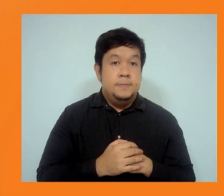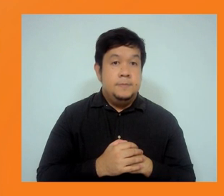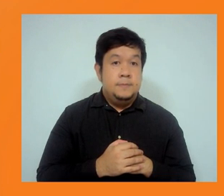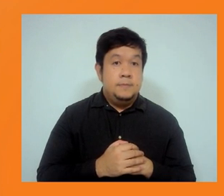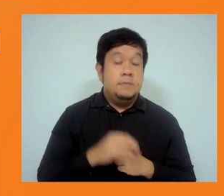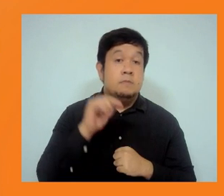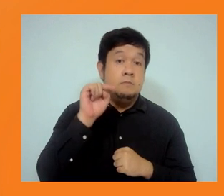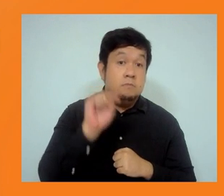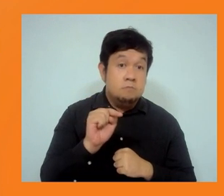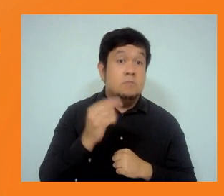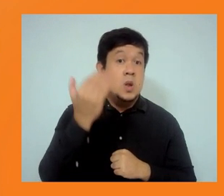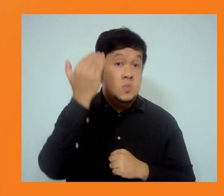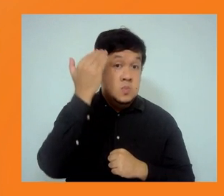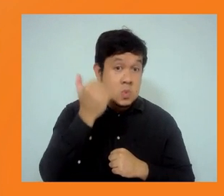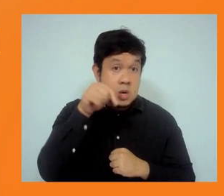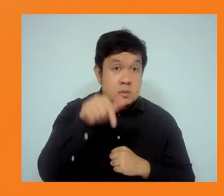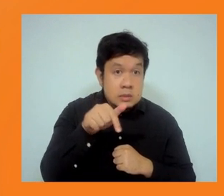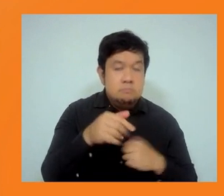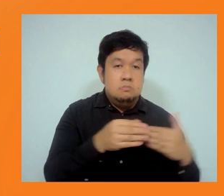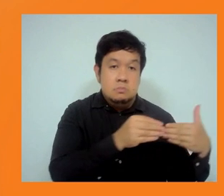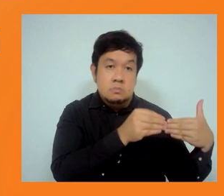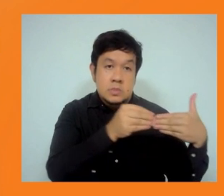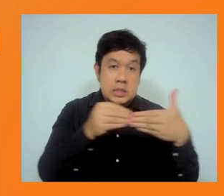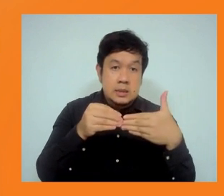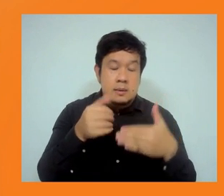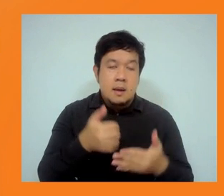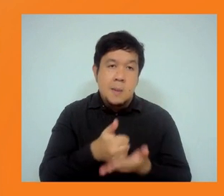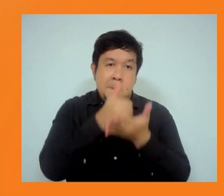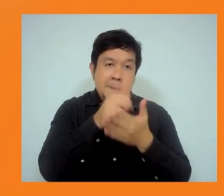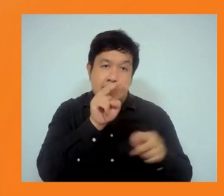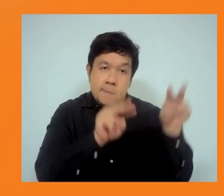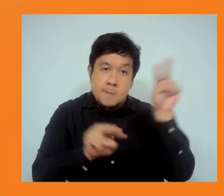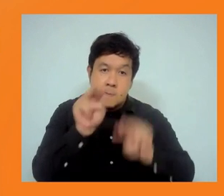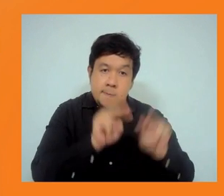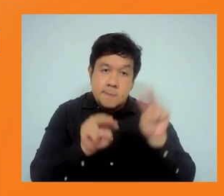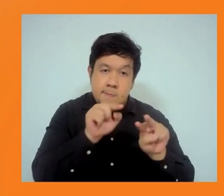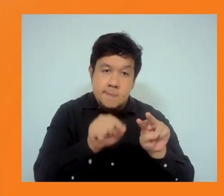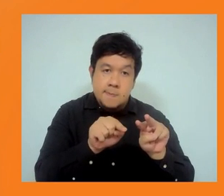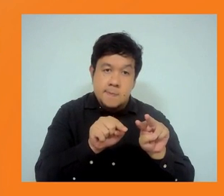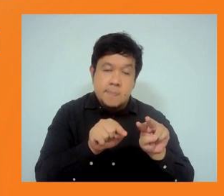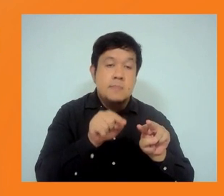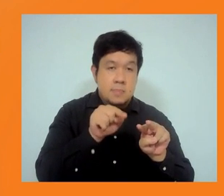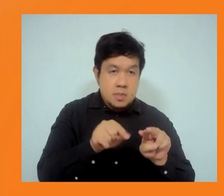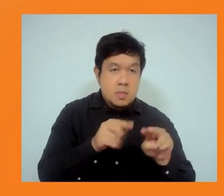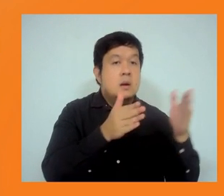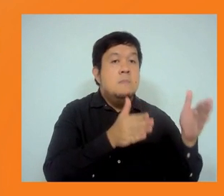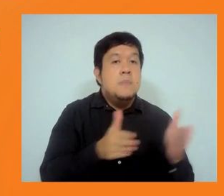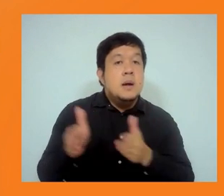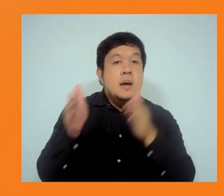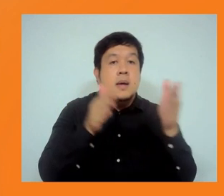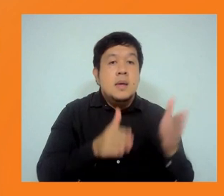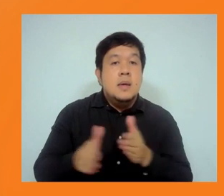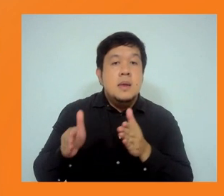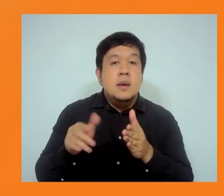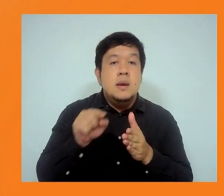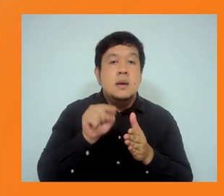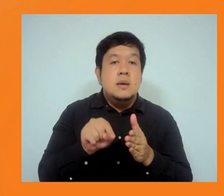evaluation pointed out the need for. We're going to prepare and consult on those. Plus, there will be a capacity